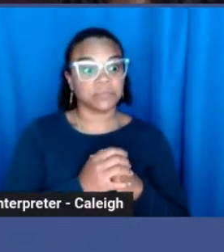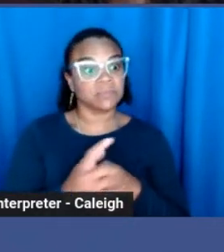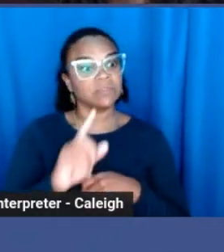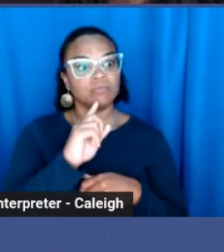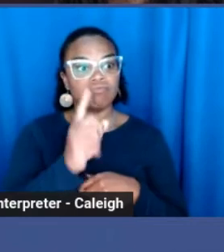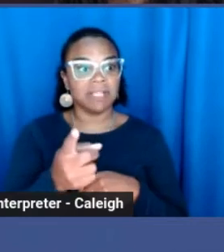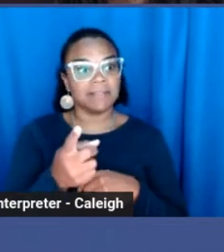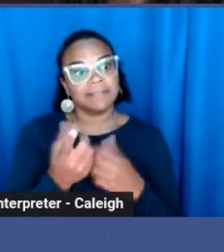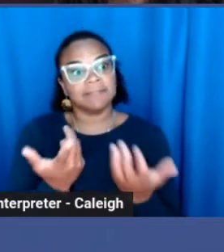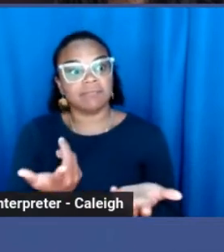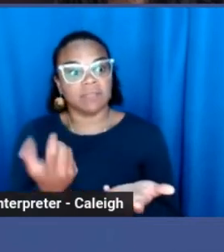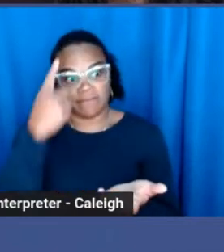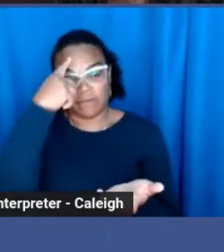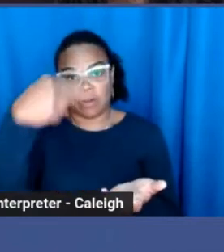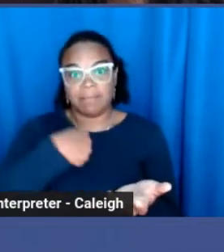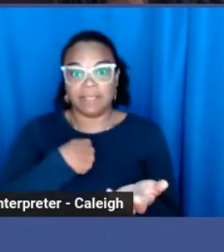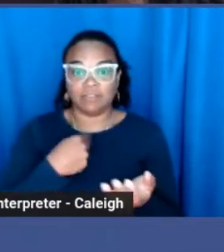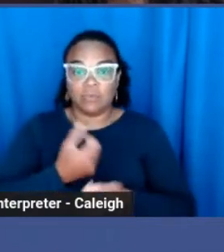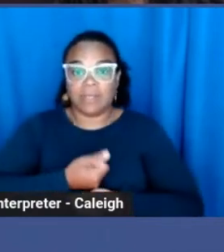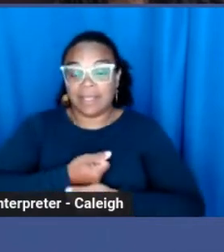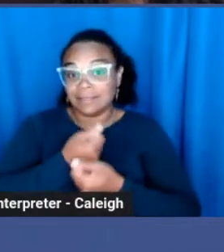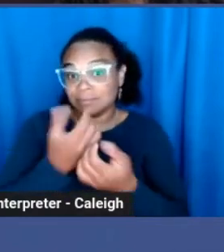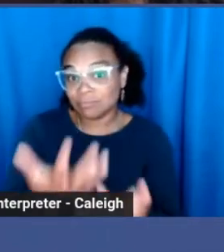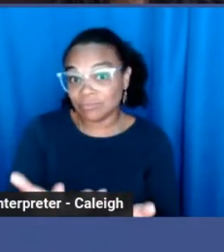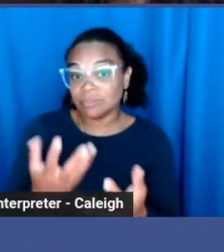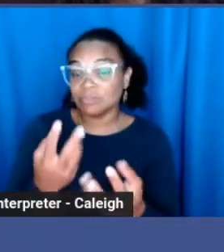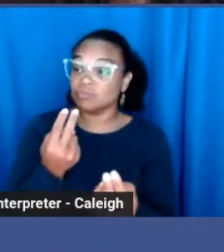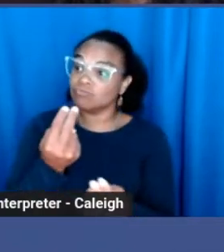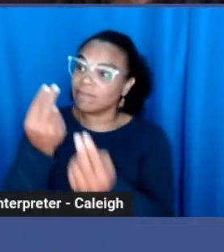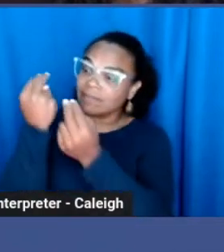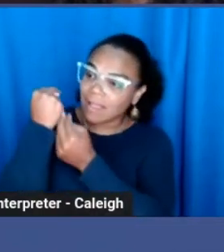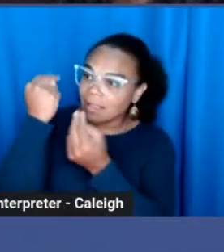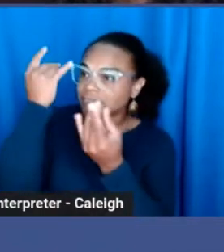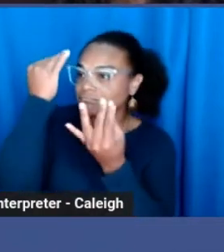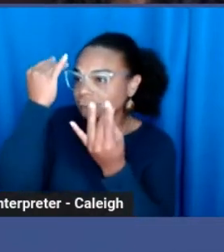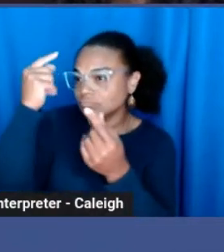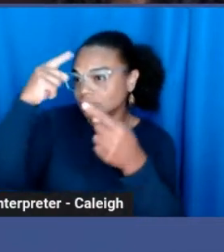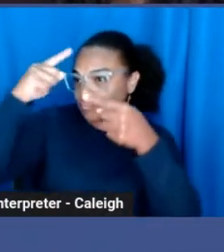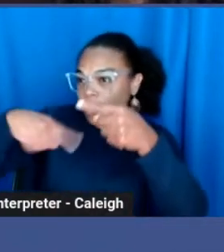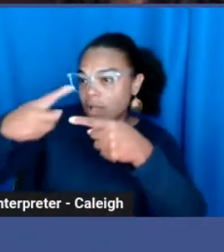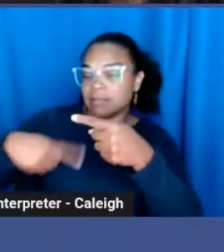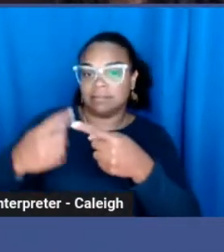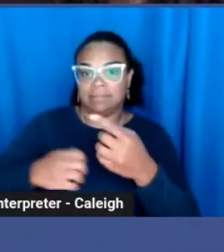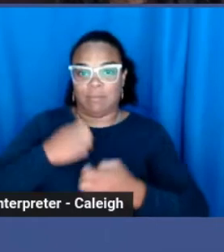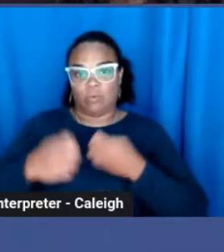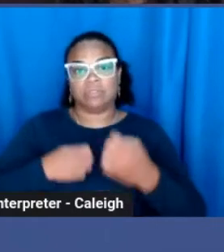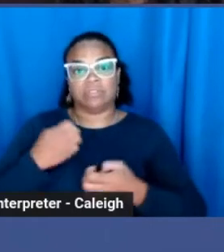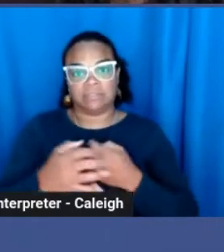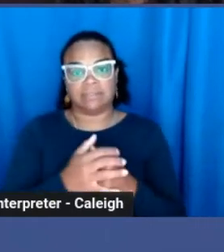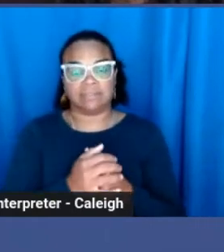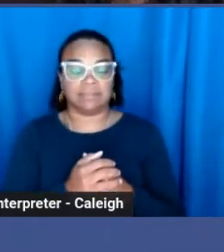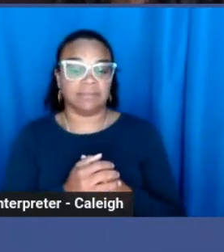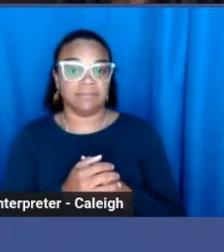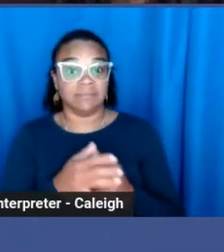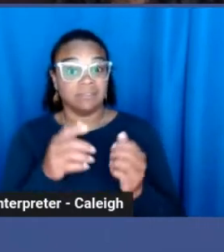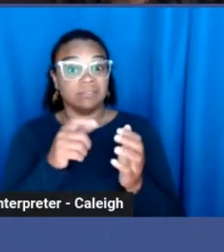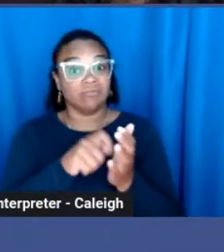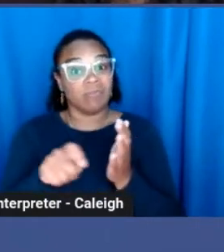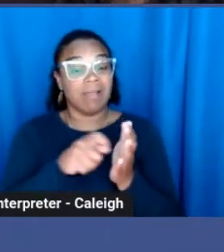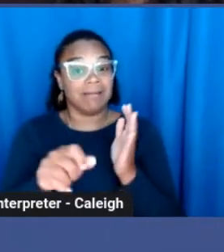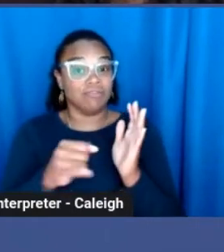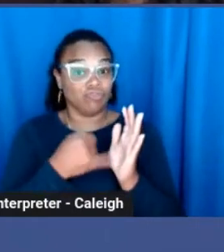express, reflect, and process our emotions. So journaling is a great way to begin to flex that,